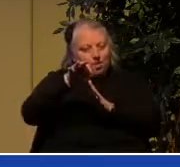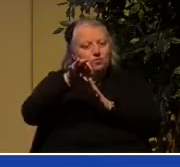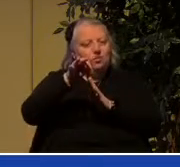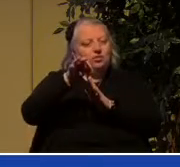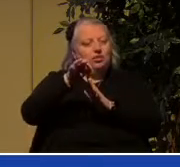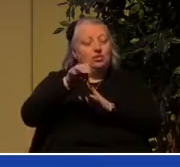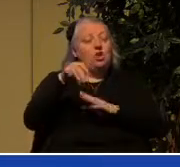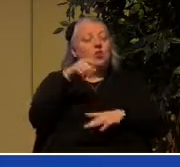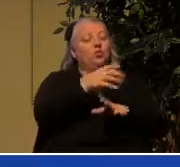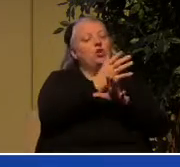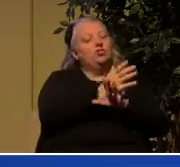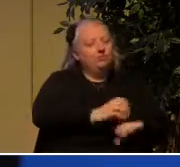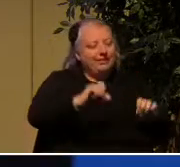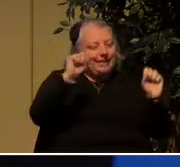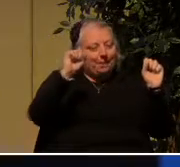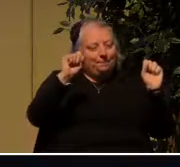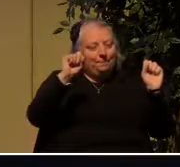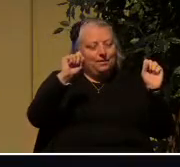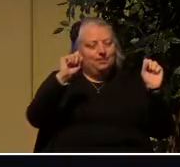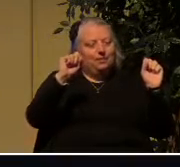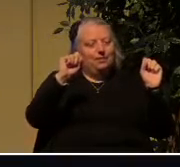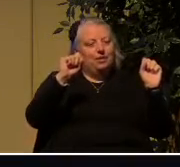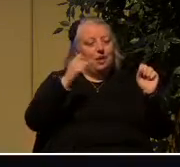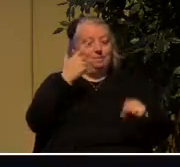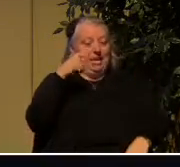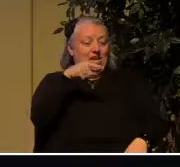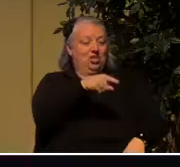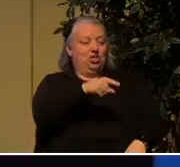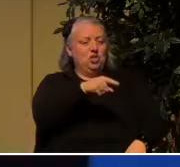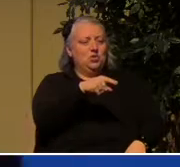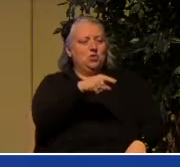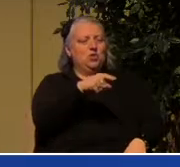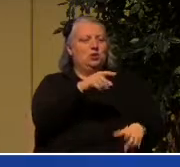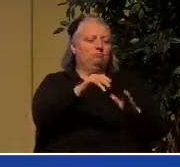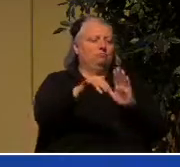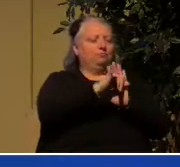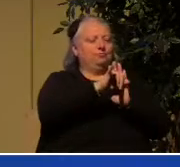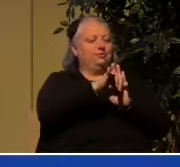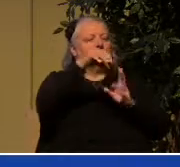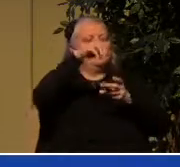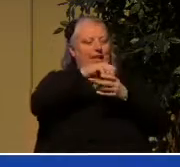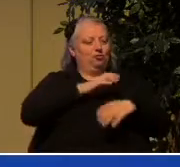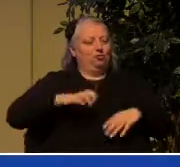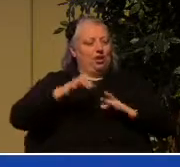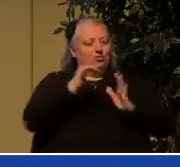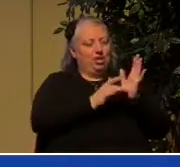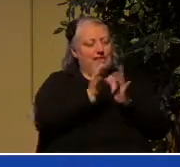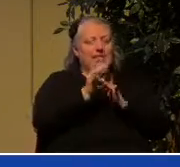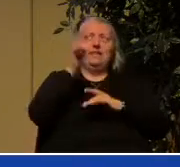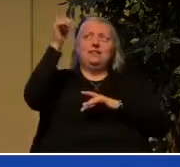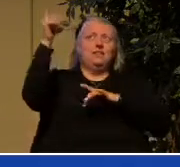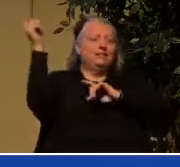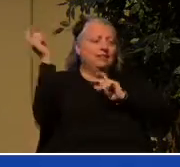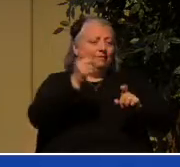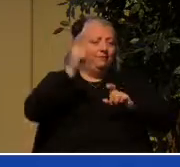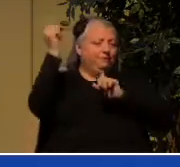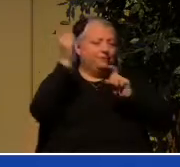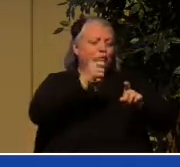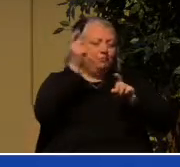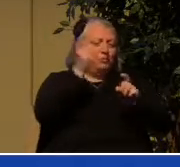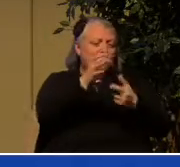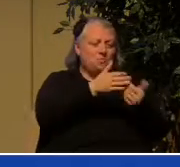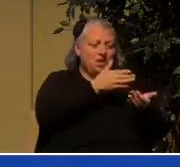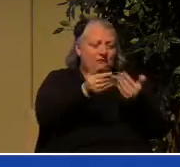it's a word that says because you are in Christ Jesus he will give you whatever it is that you need